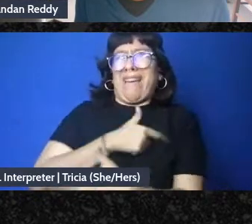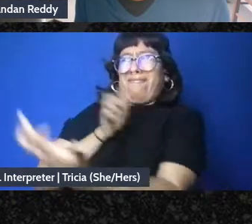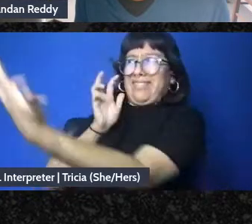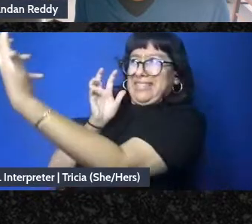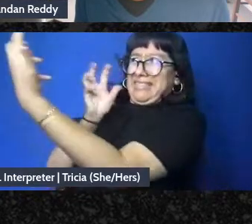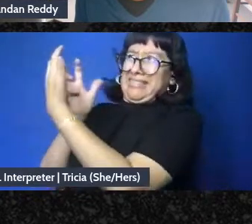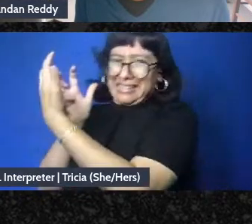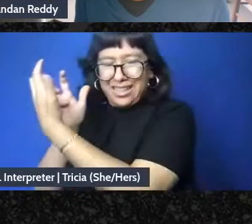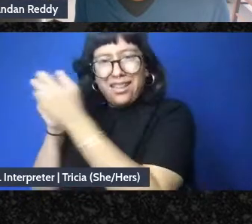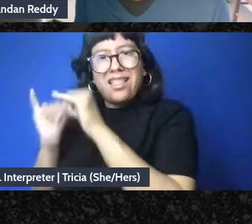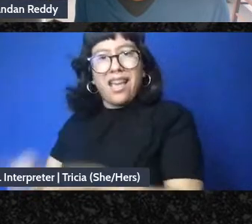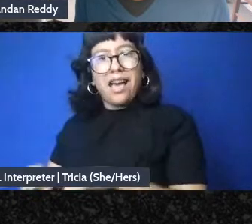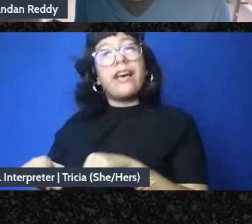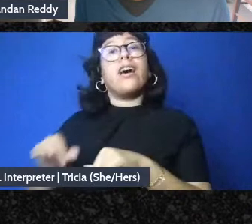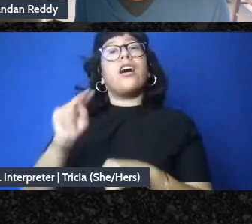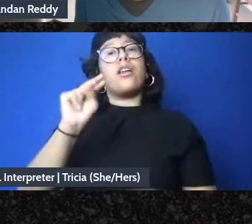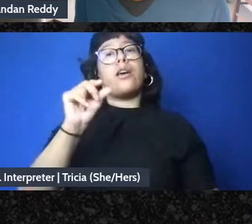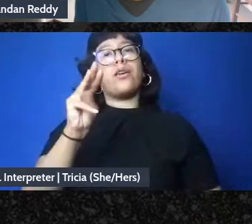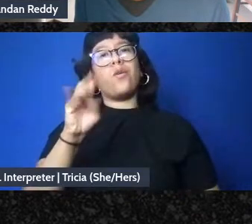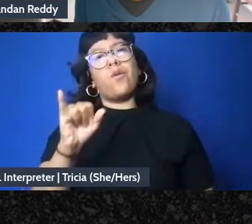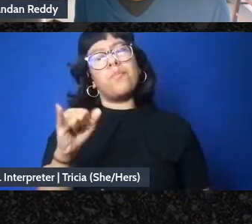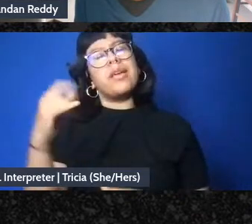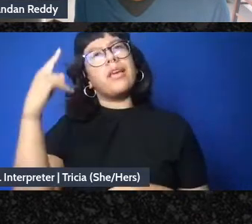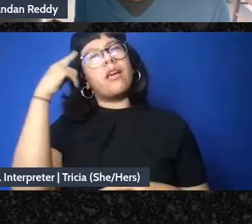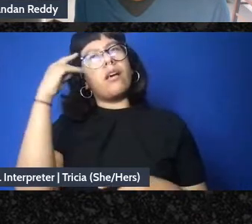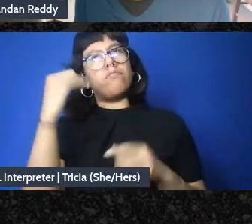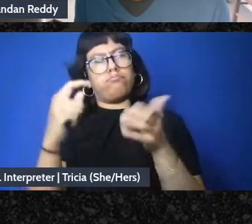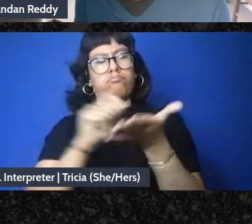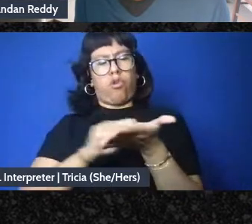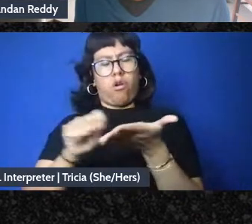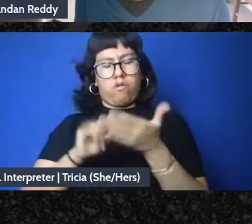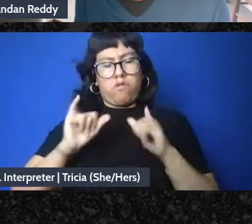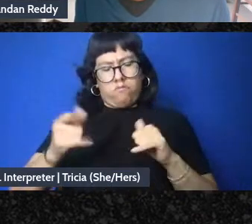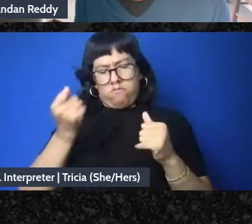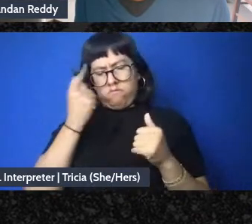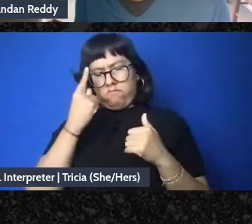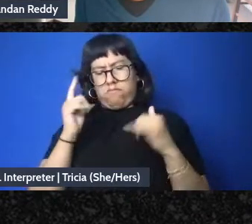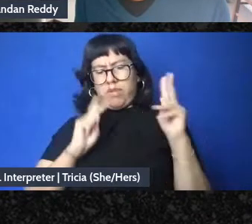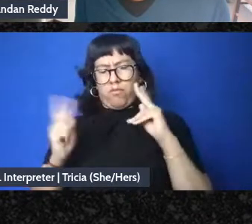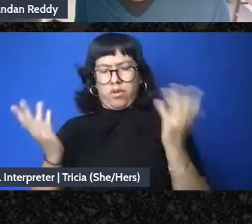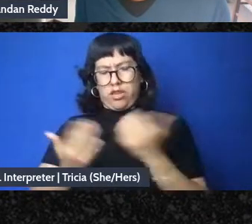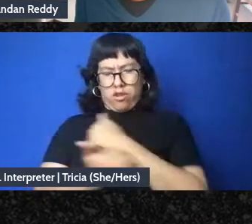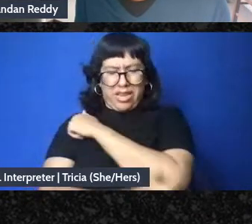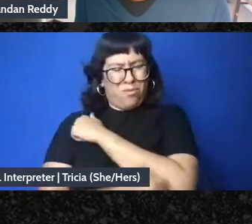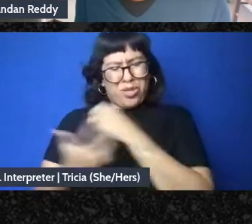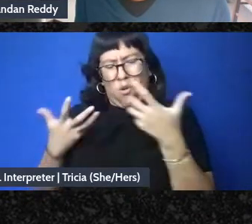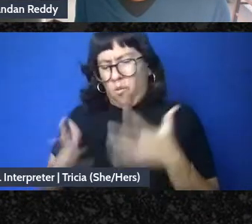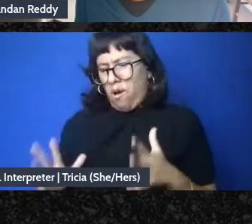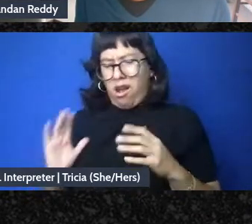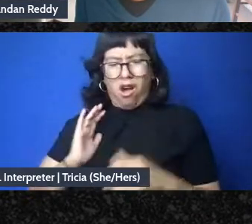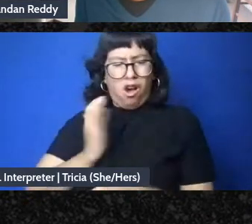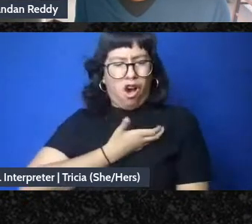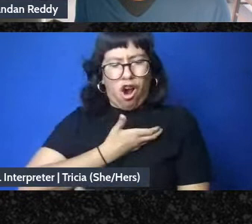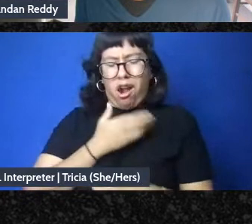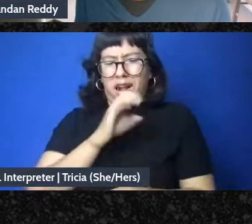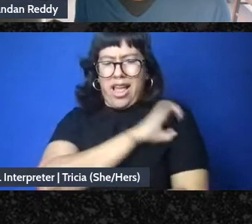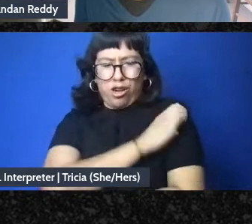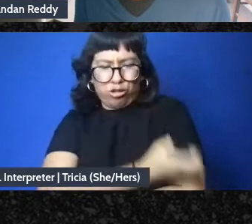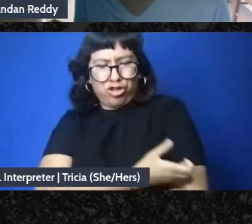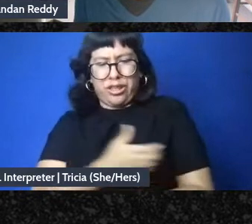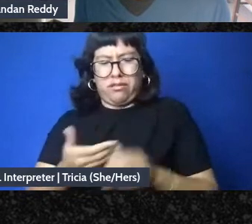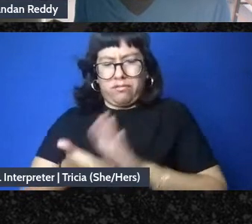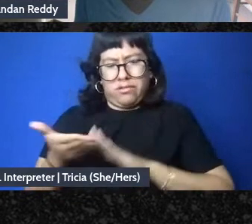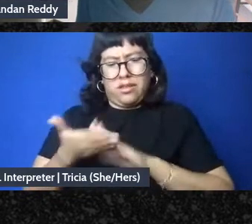and Naomi's work has helped me think a lot about what would it look like if people in a county got to say we don't want our energy from coal or we don't you know like that